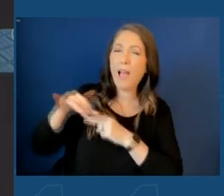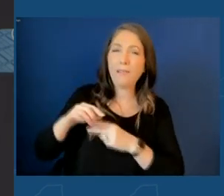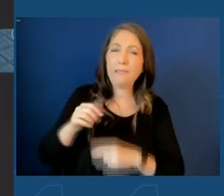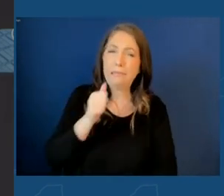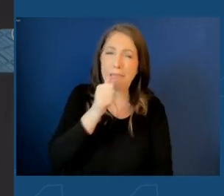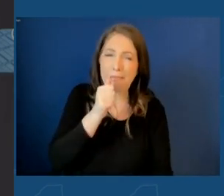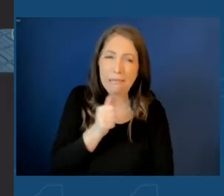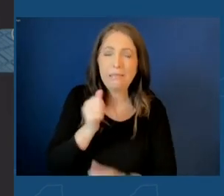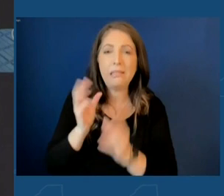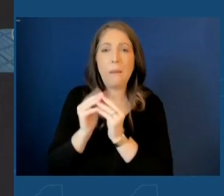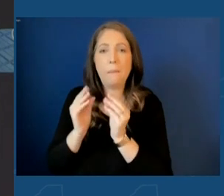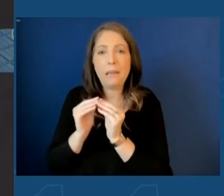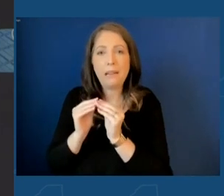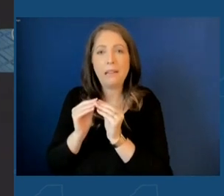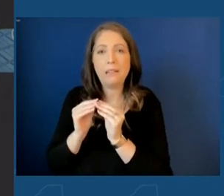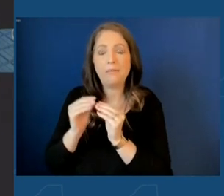UT,